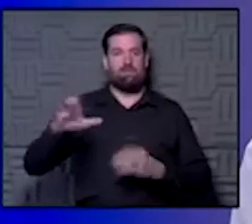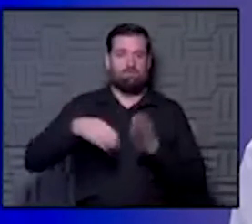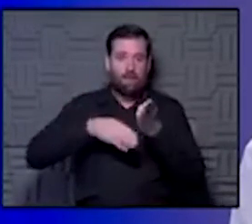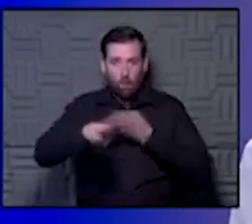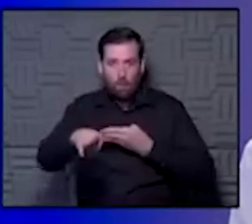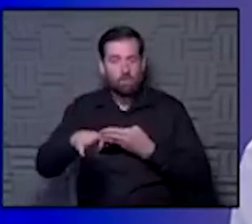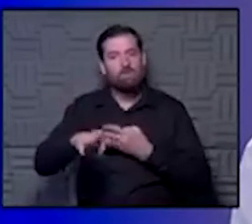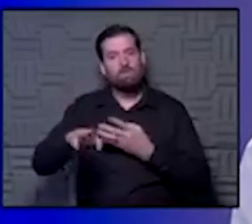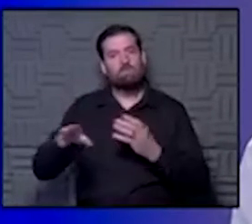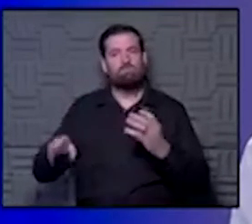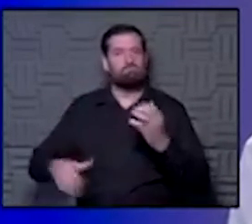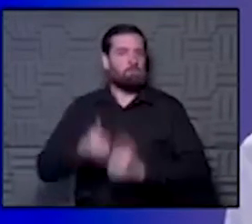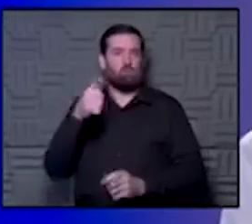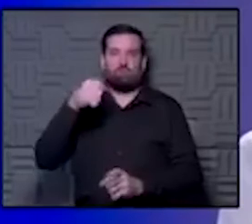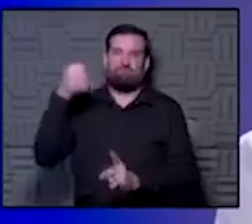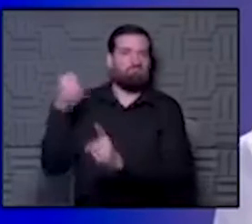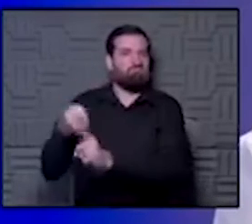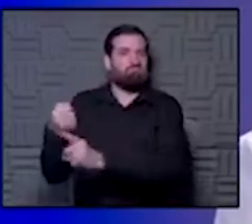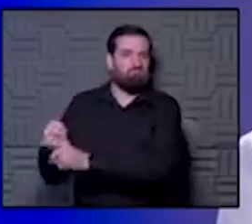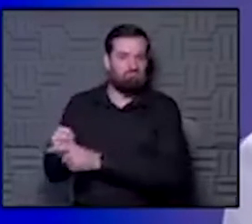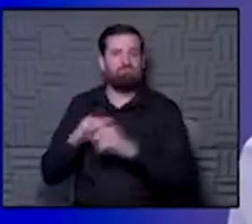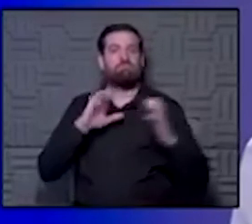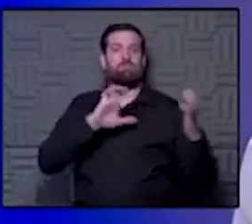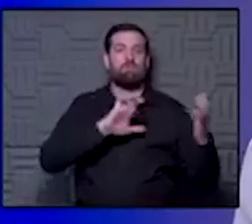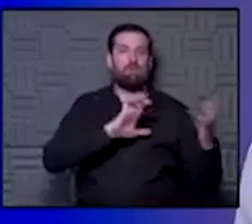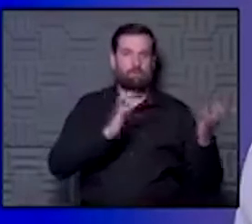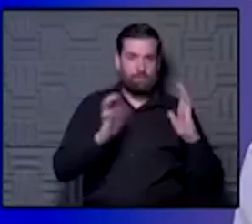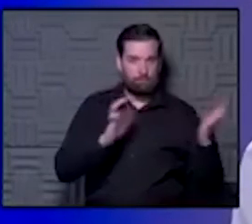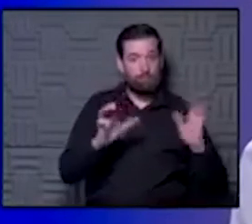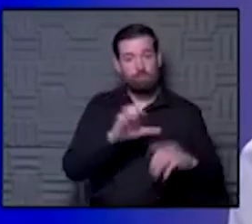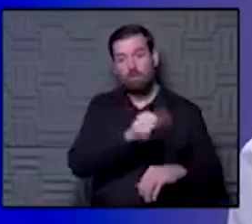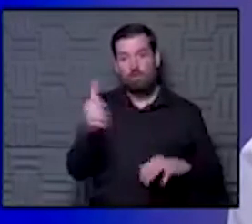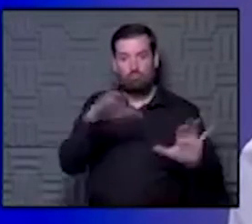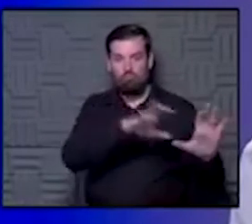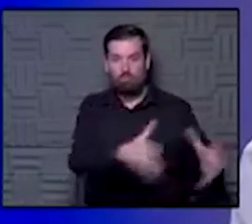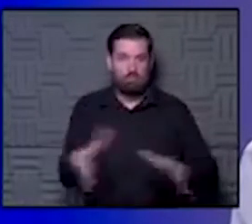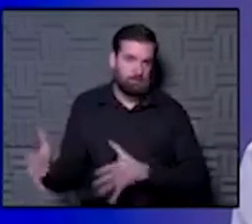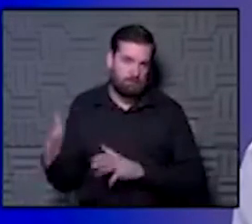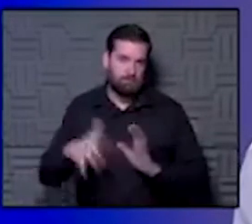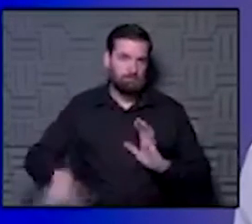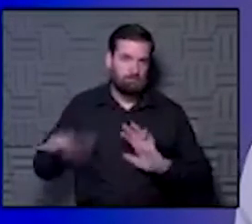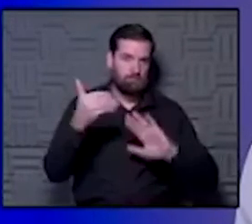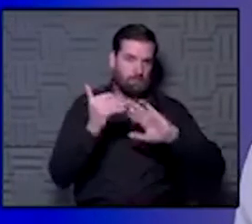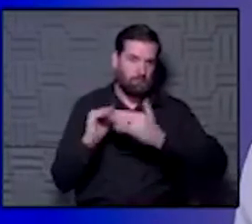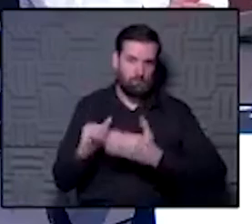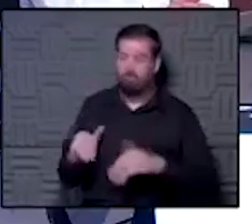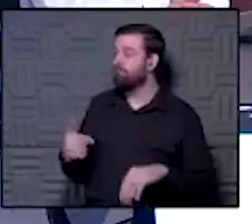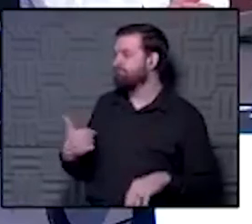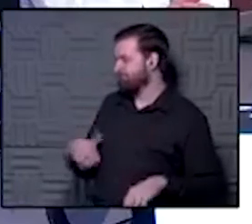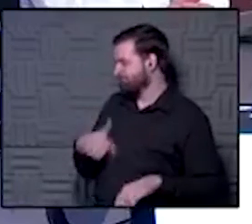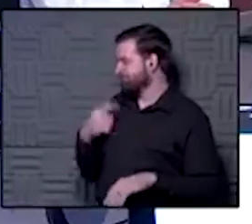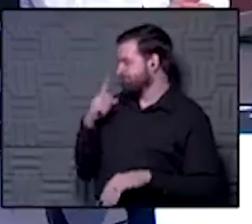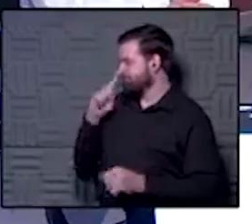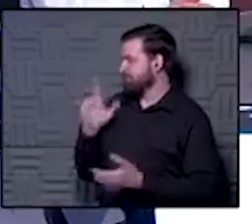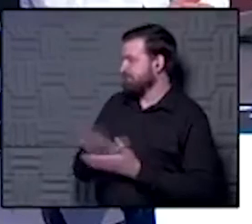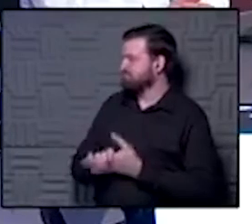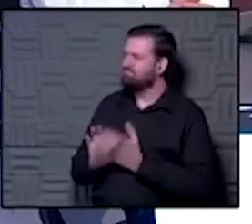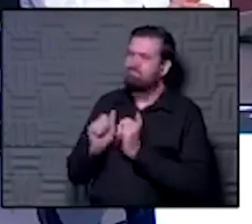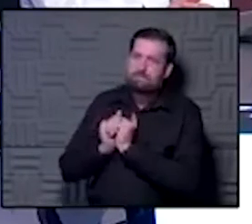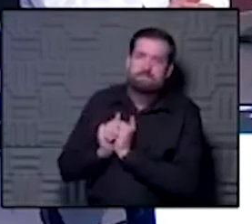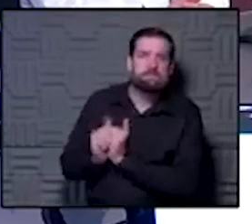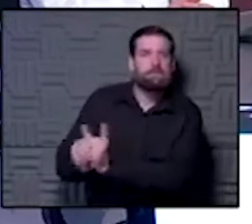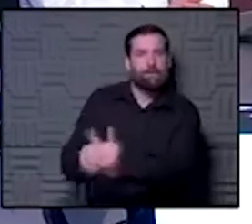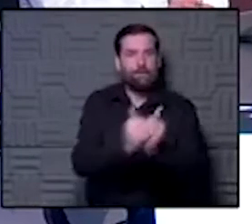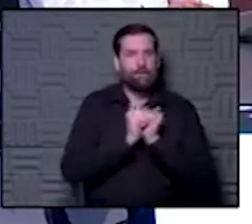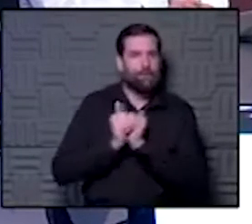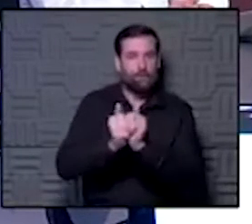harder and harder. Compared to other counterparts around the community. Well, this, I believe we are in this together and